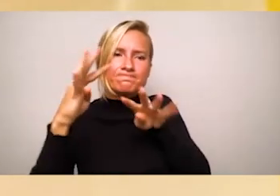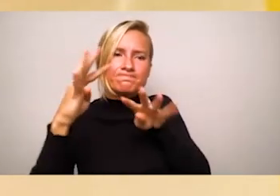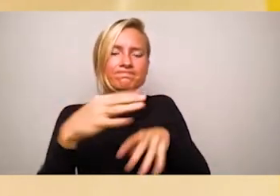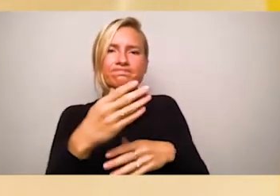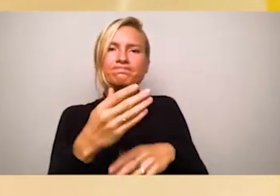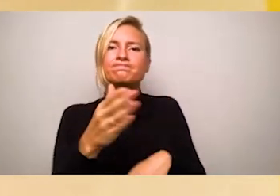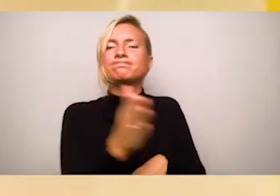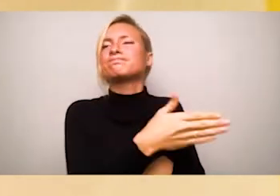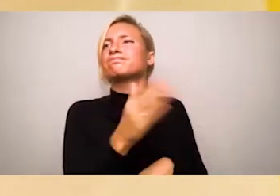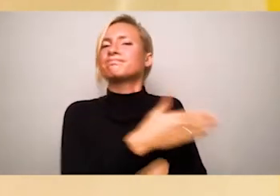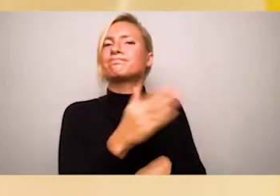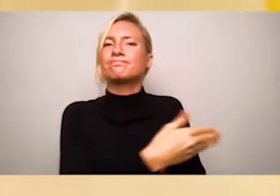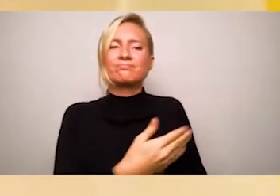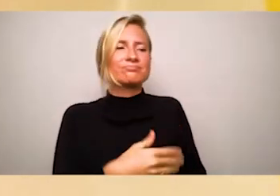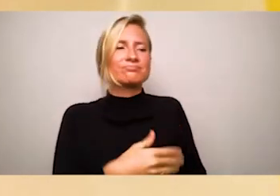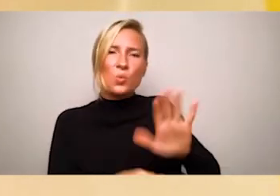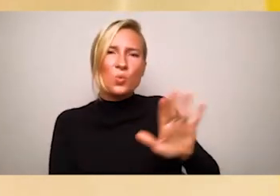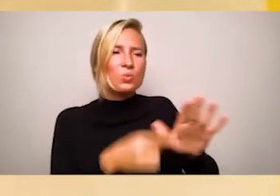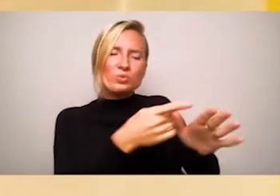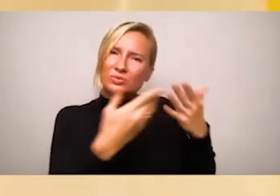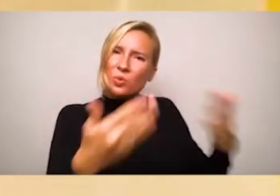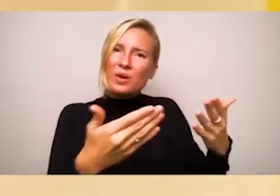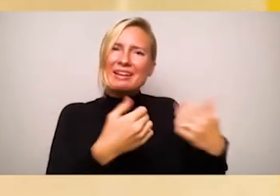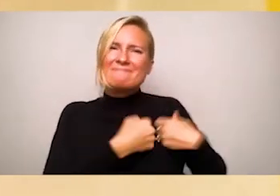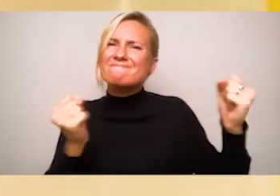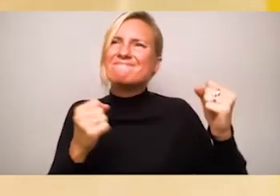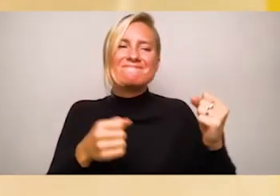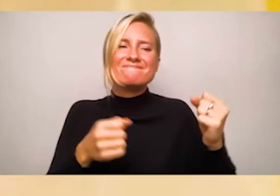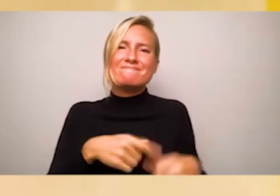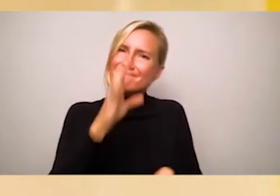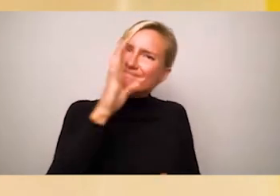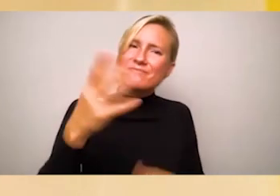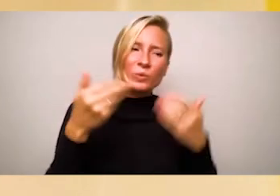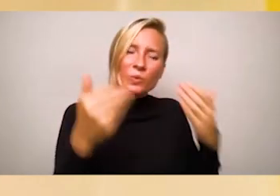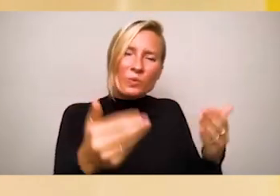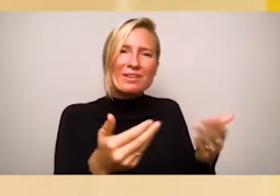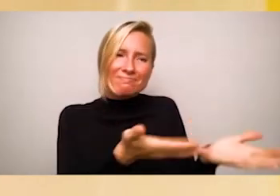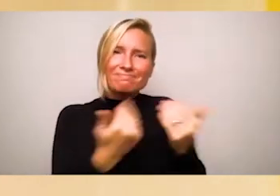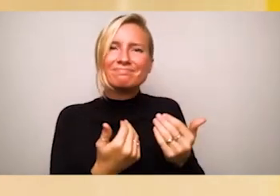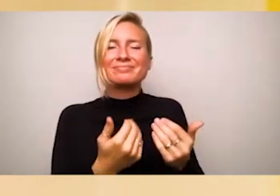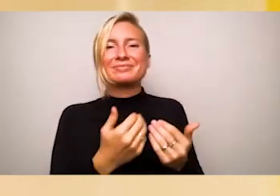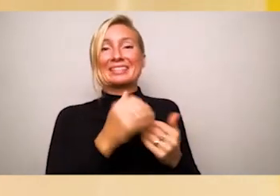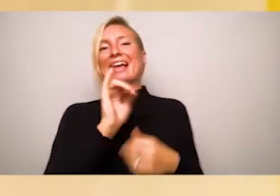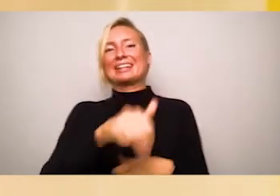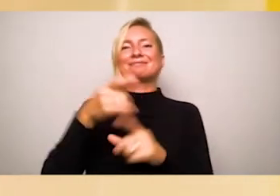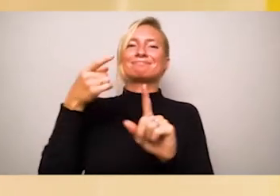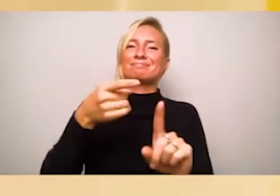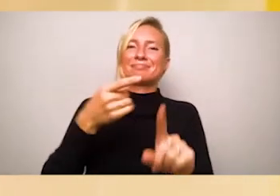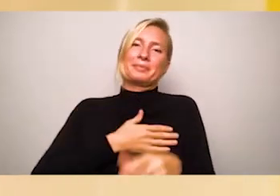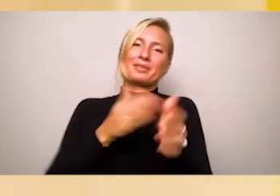immigrant years. My book makes visible all that remains invisible in our schools and discourse.